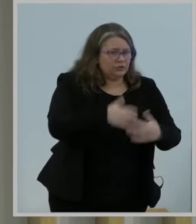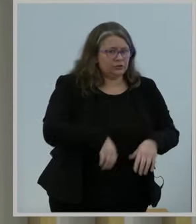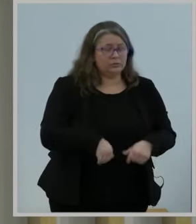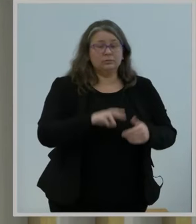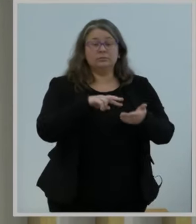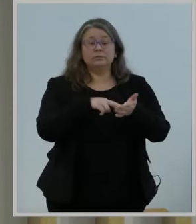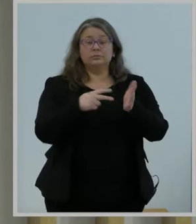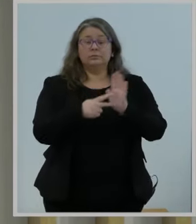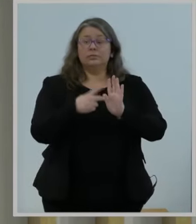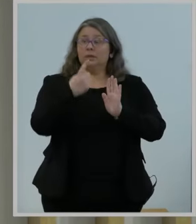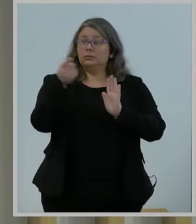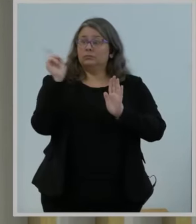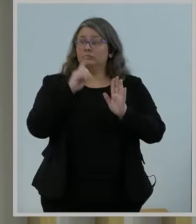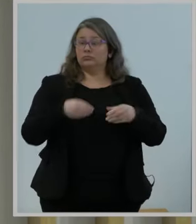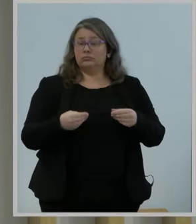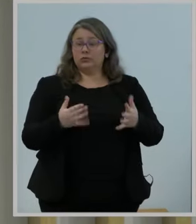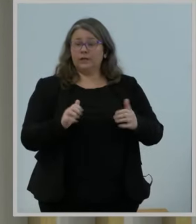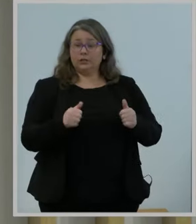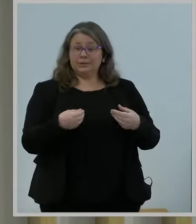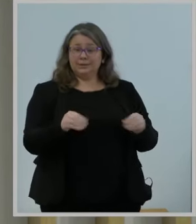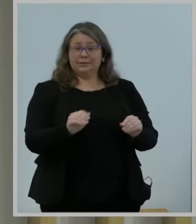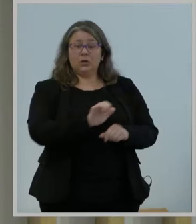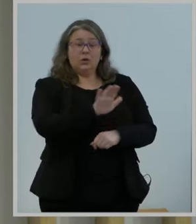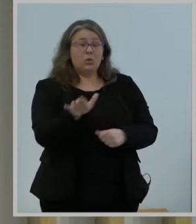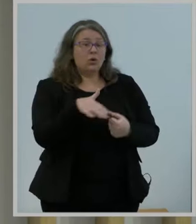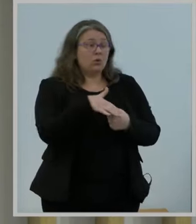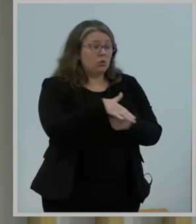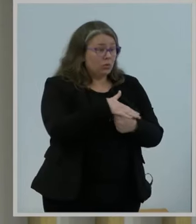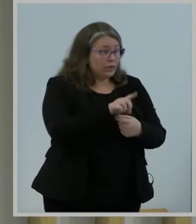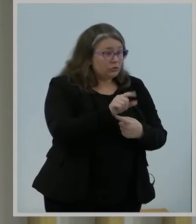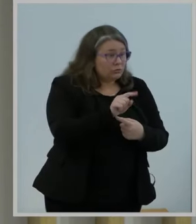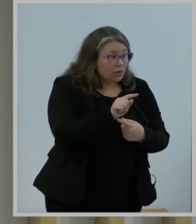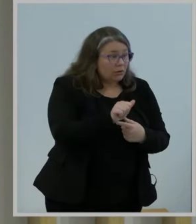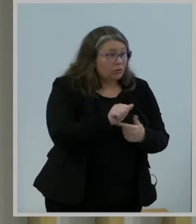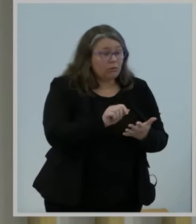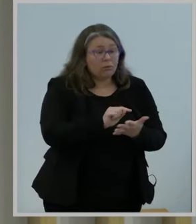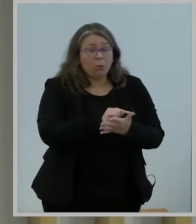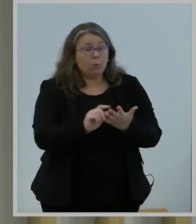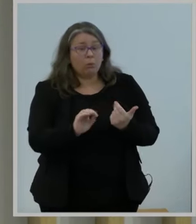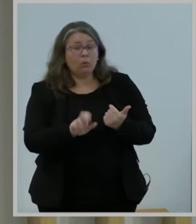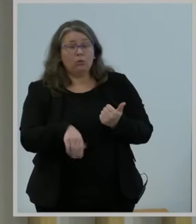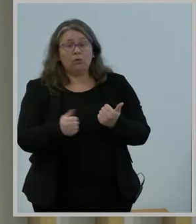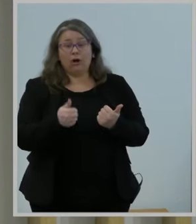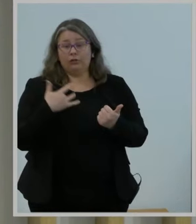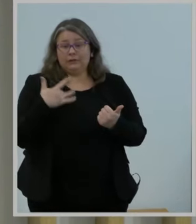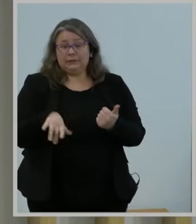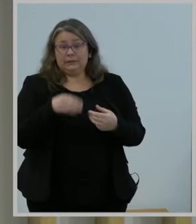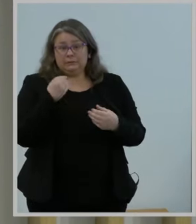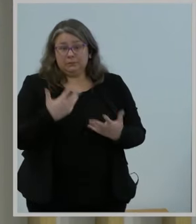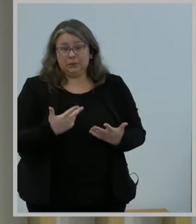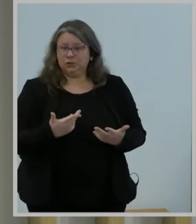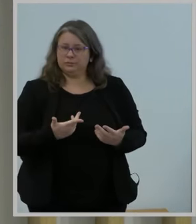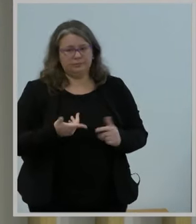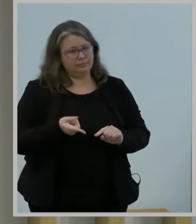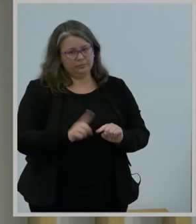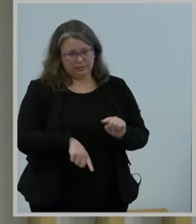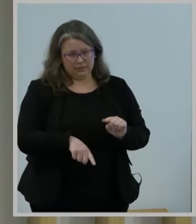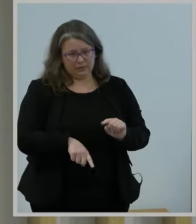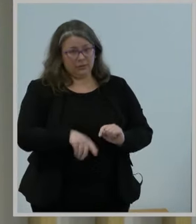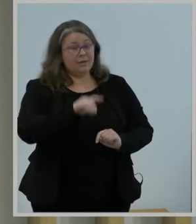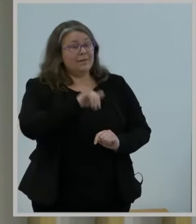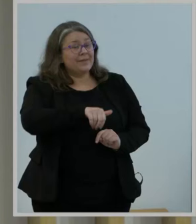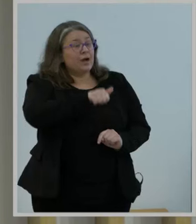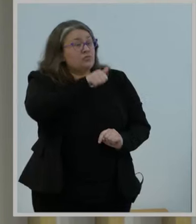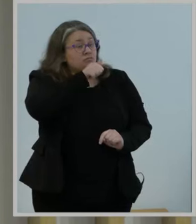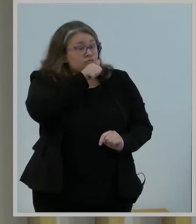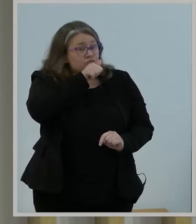location data, among other sensitive information. Those privacy protections currently extend to voice customers, but